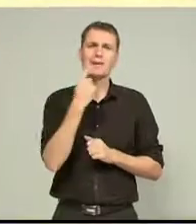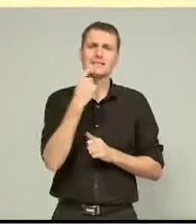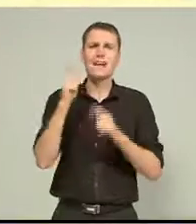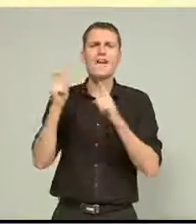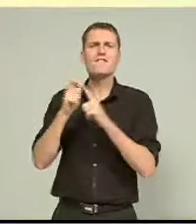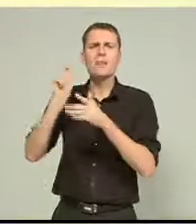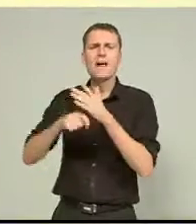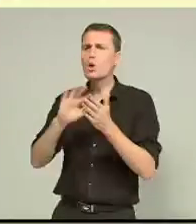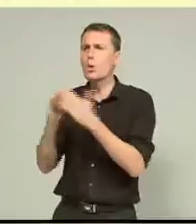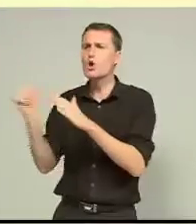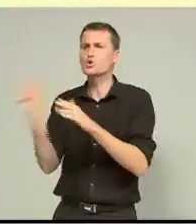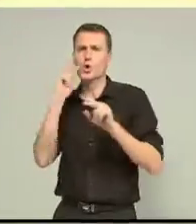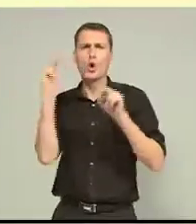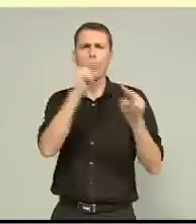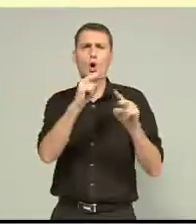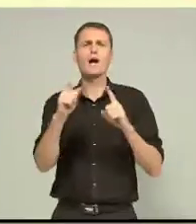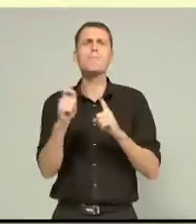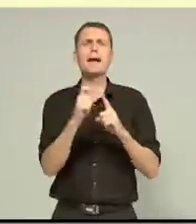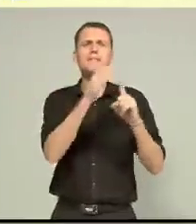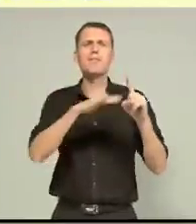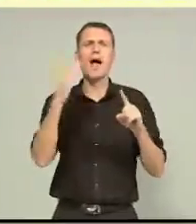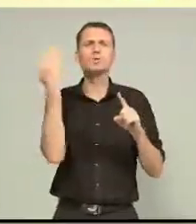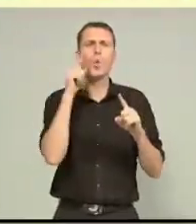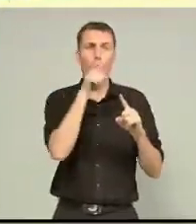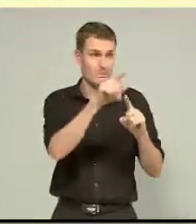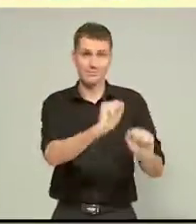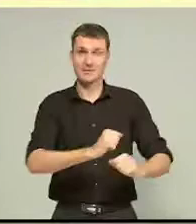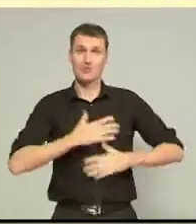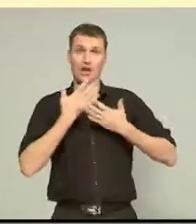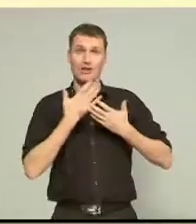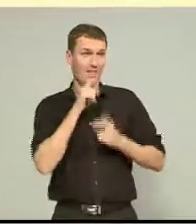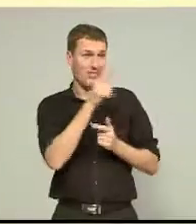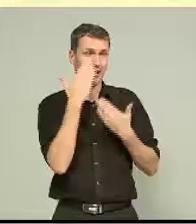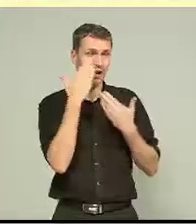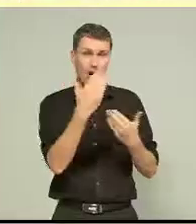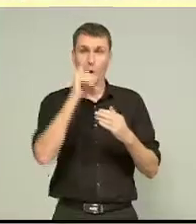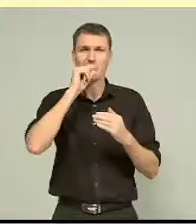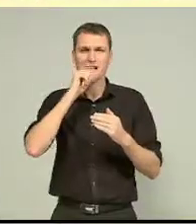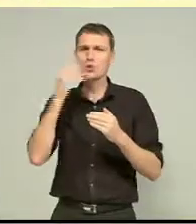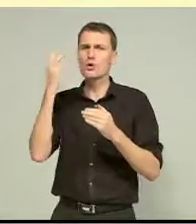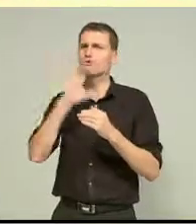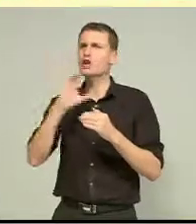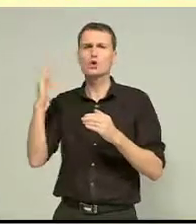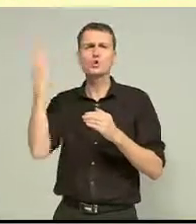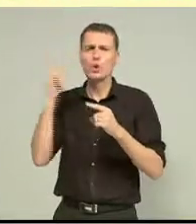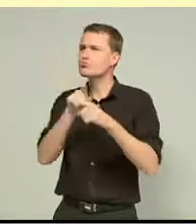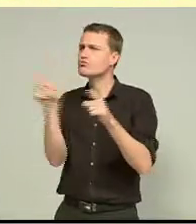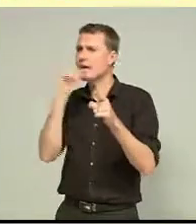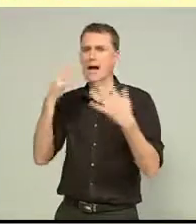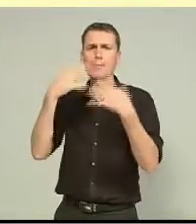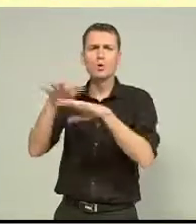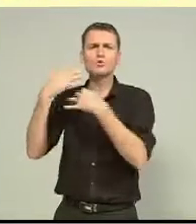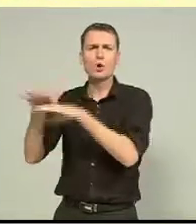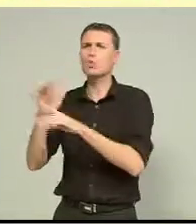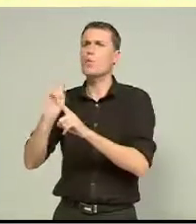look to Pegasus Bay for inspiration. He says the new school showcases the potential for the Christchurch schools later to merge or rebuild.